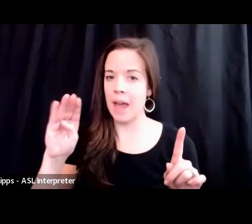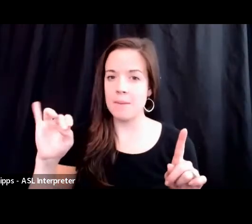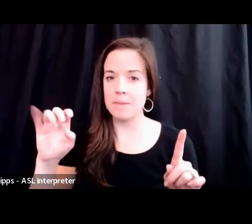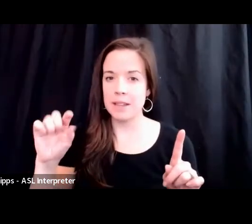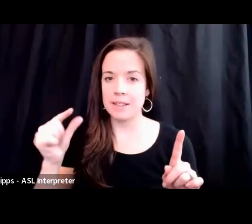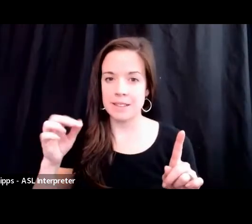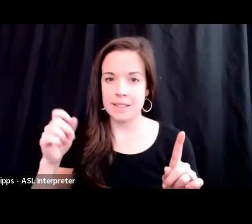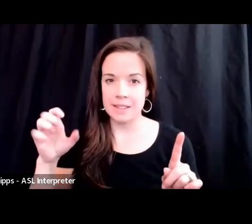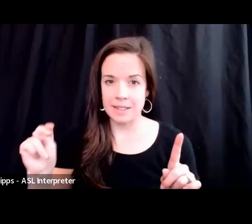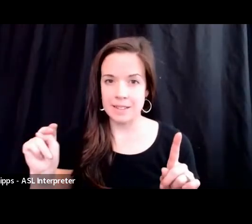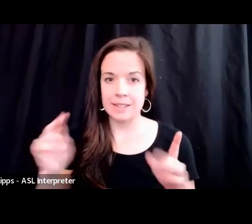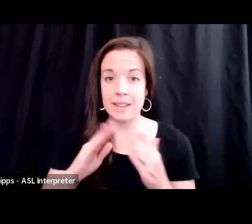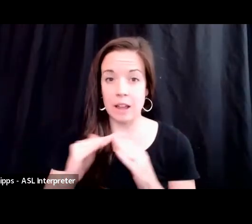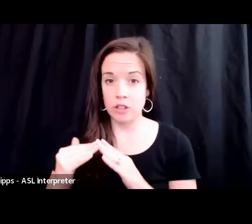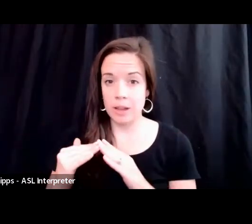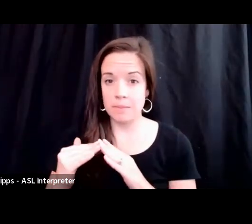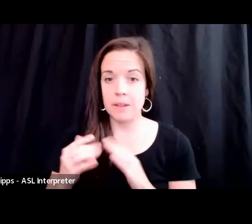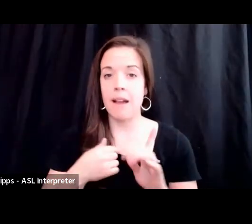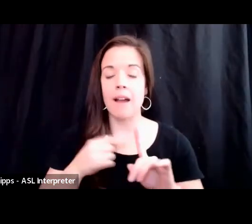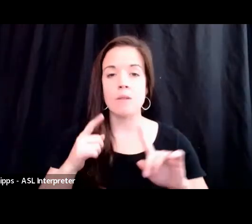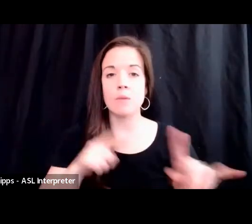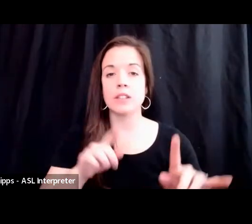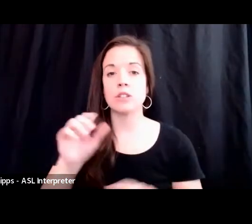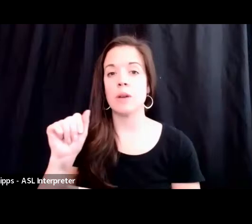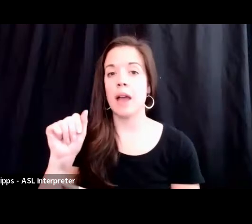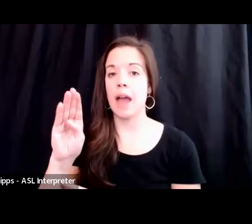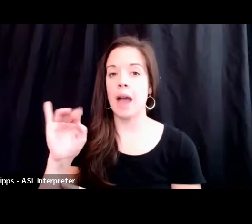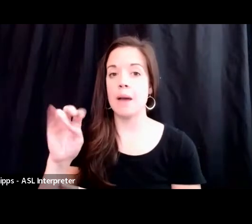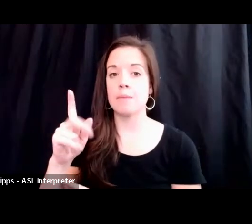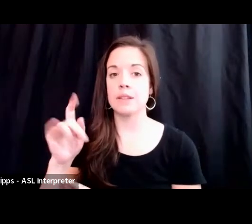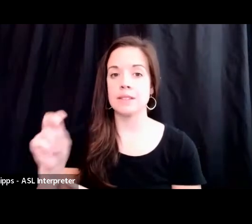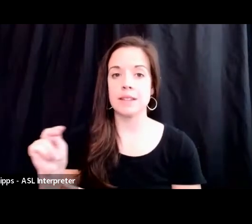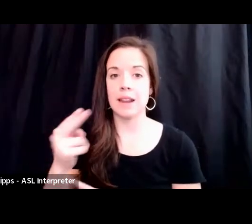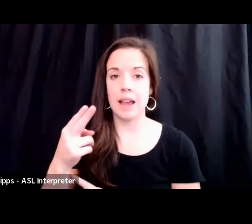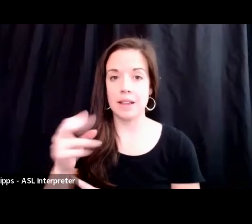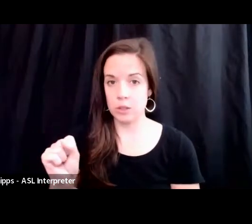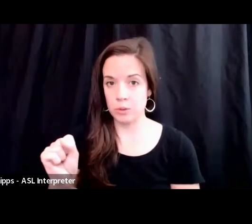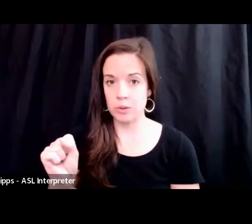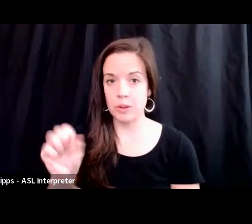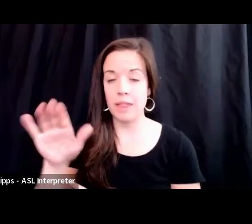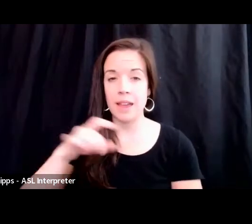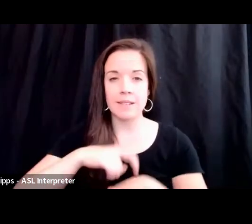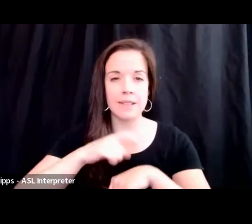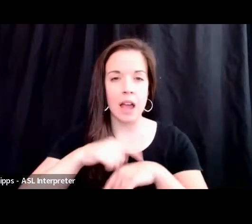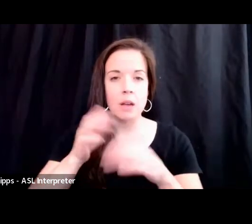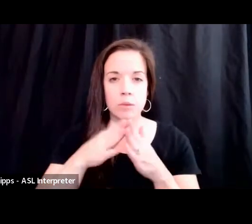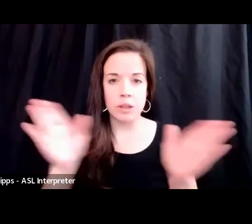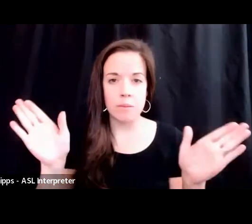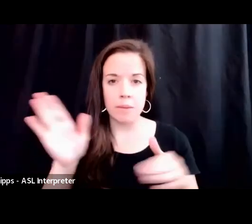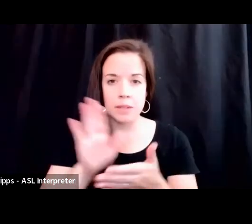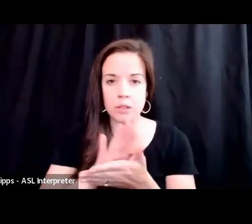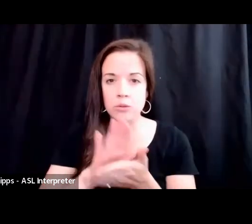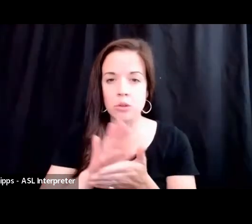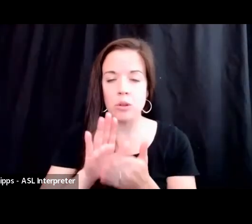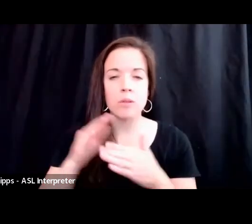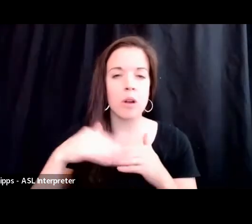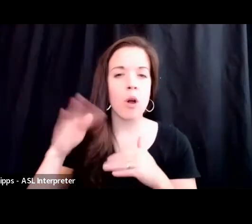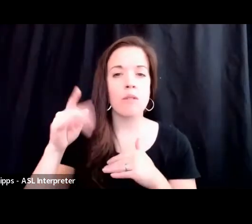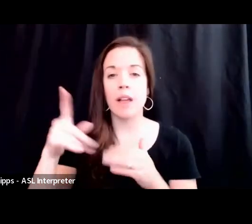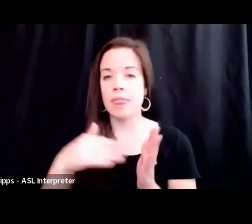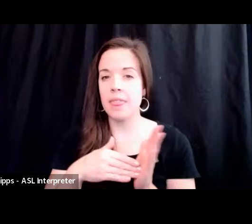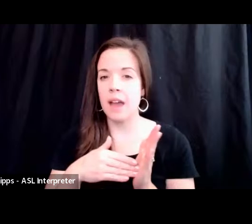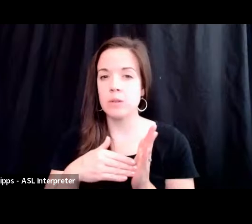I went to Abington High School. At the time, it was a public school with over a thousand